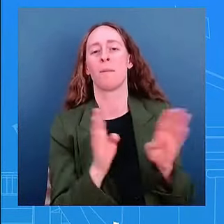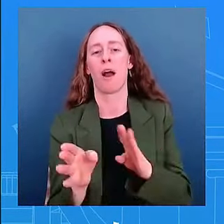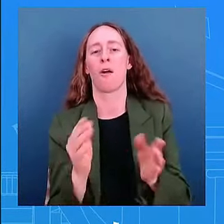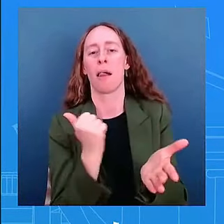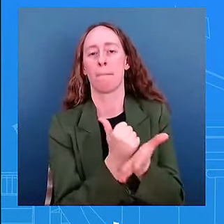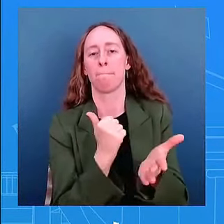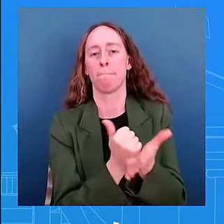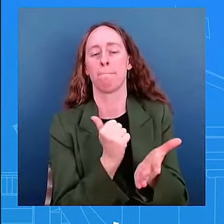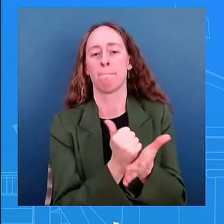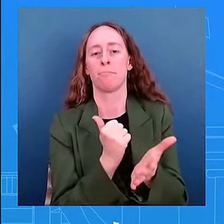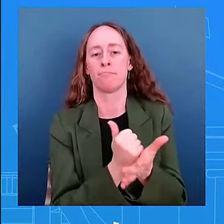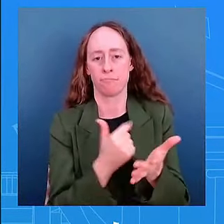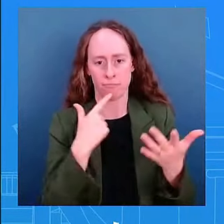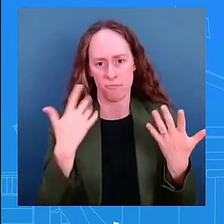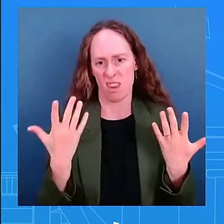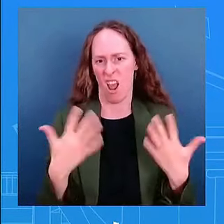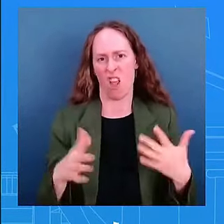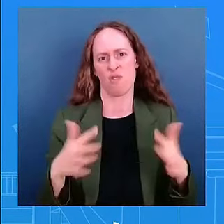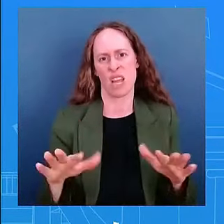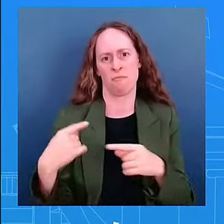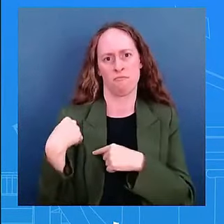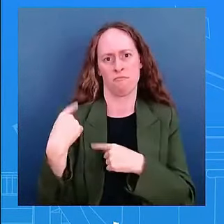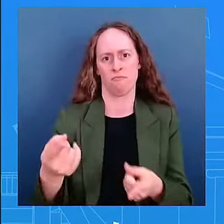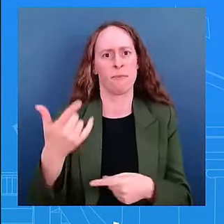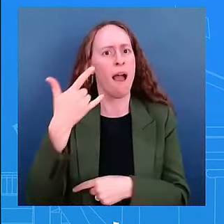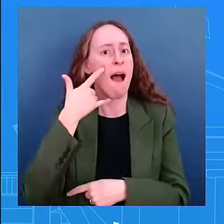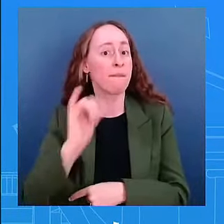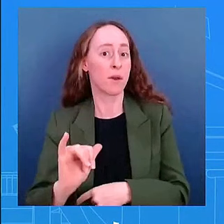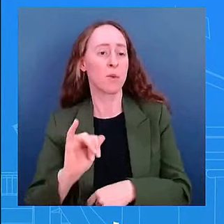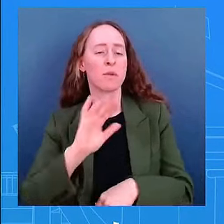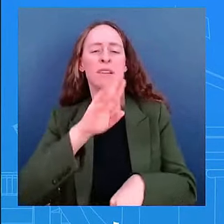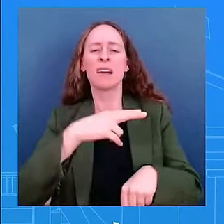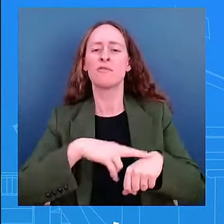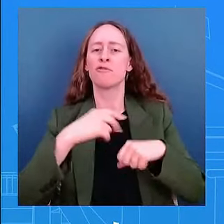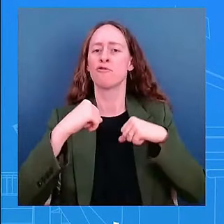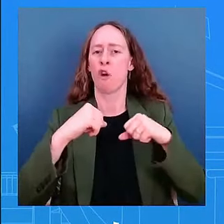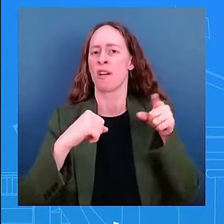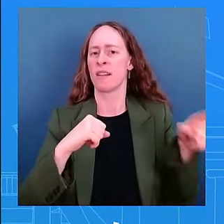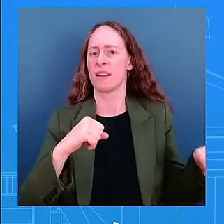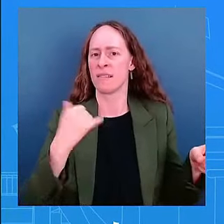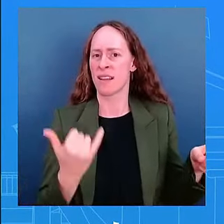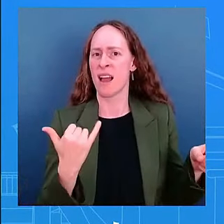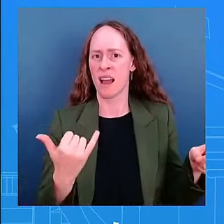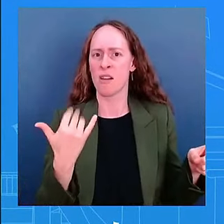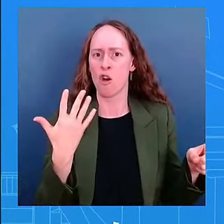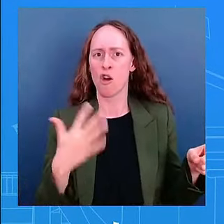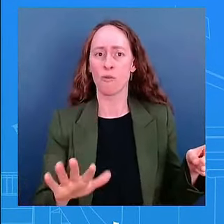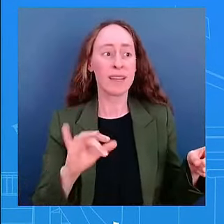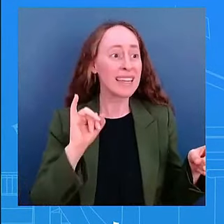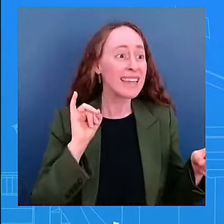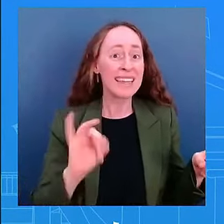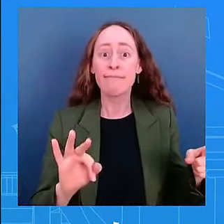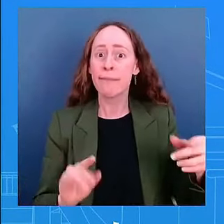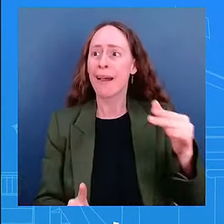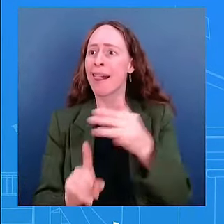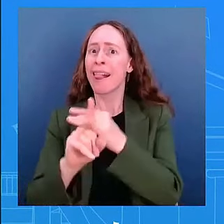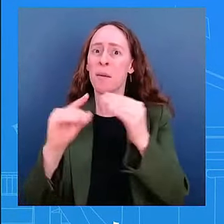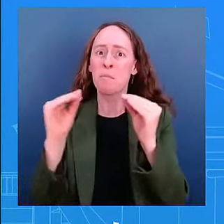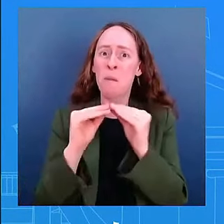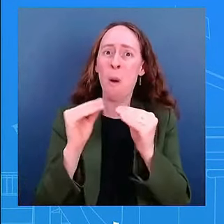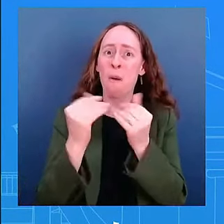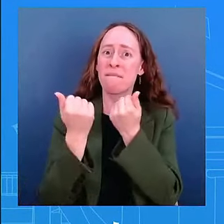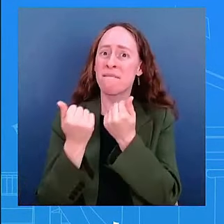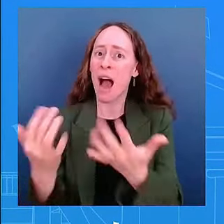early and rapid detection detection of new fire starts additional additionally fema has issued